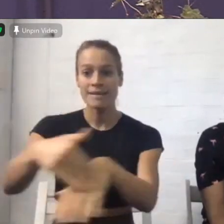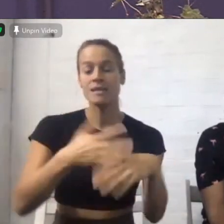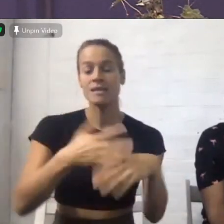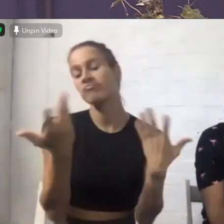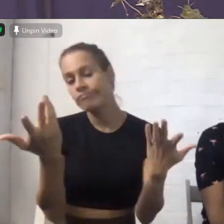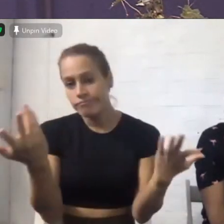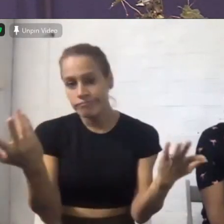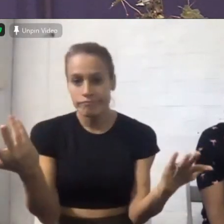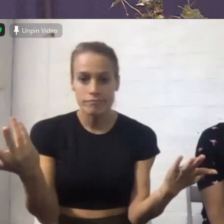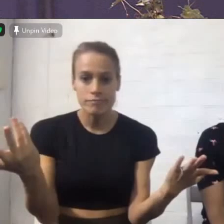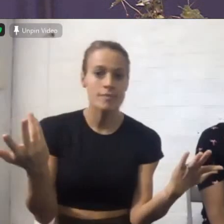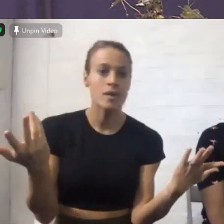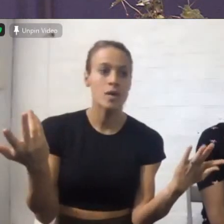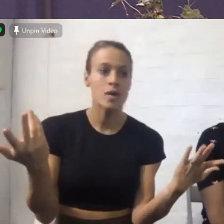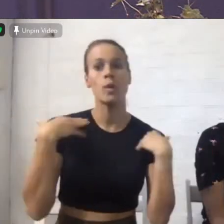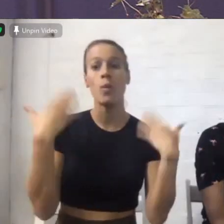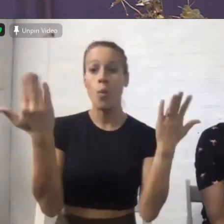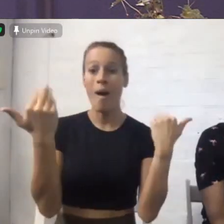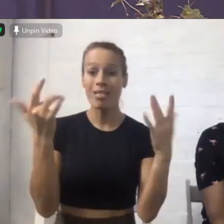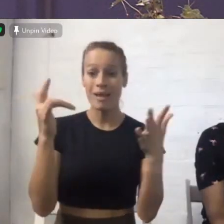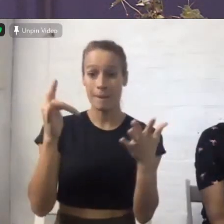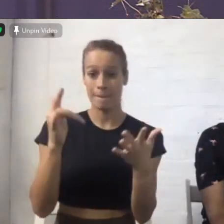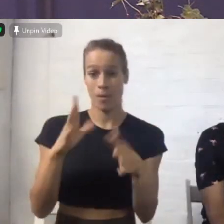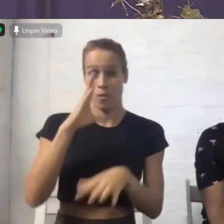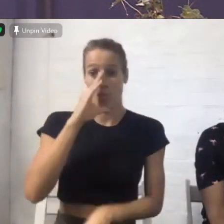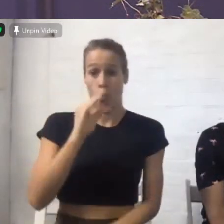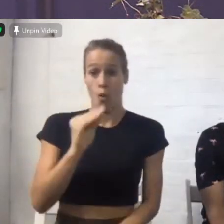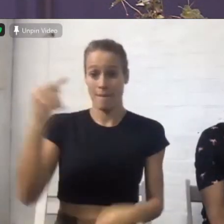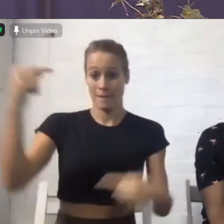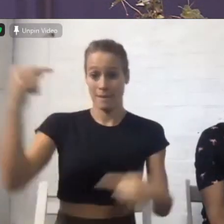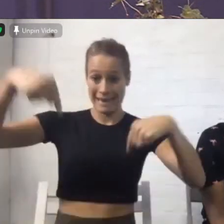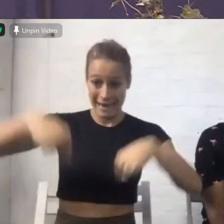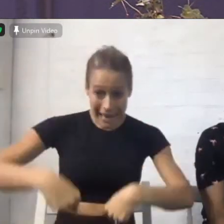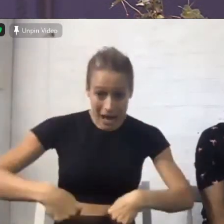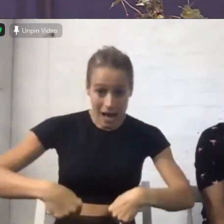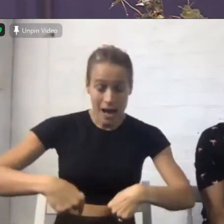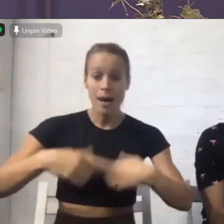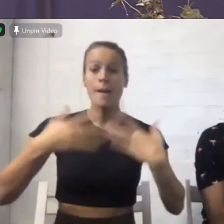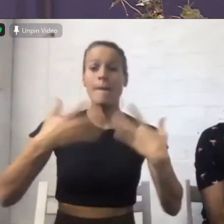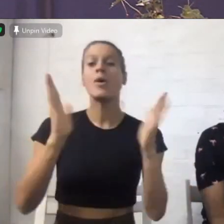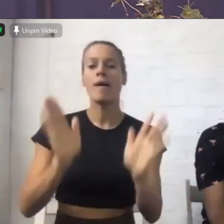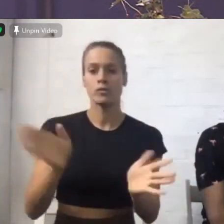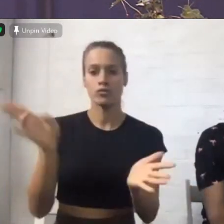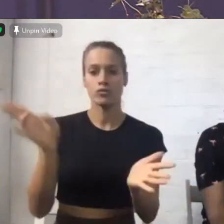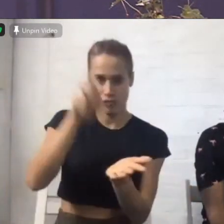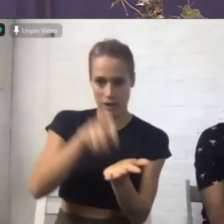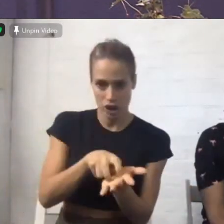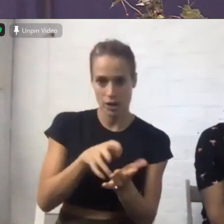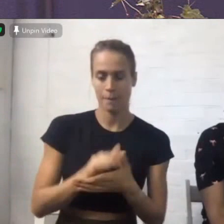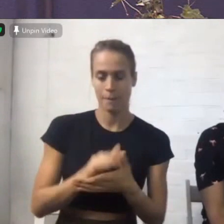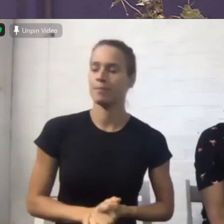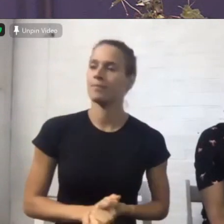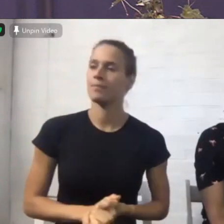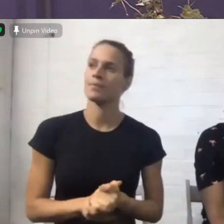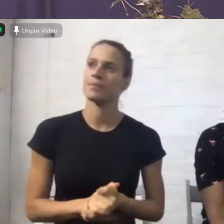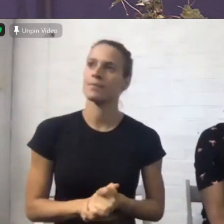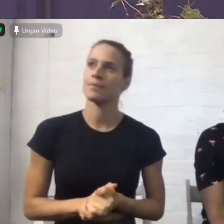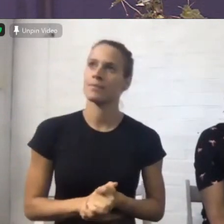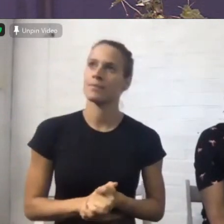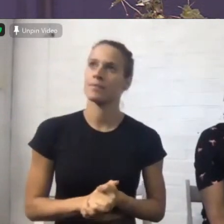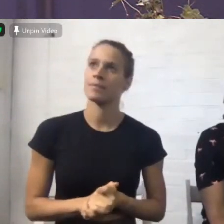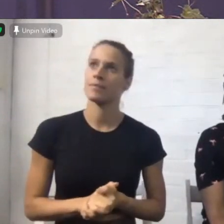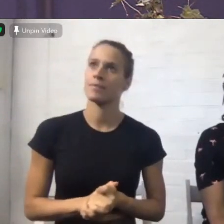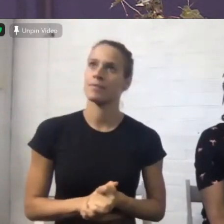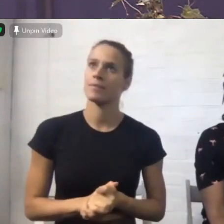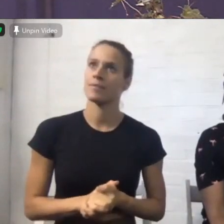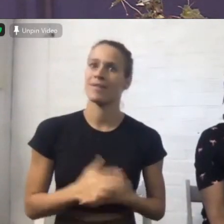into this space in fact I'd prefer that the church members you know allow the visitors to come in because there's so much fear and